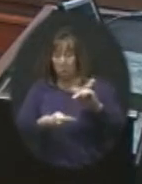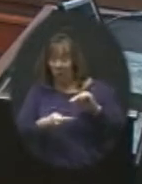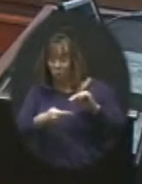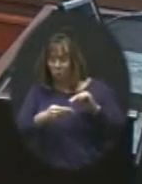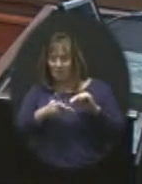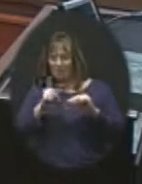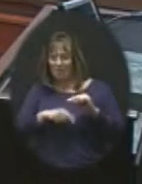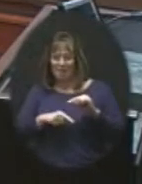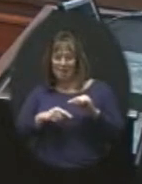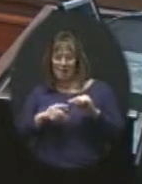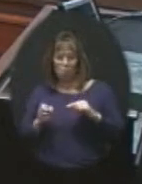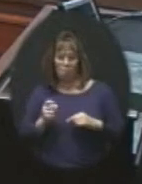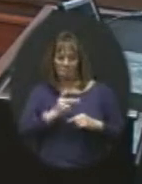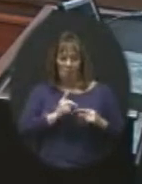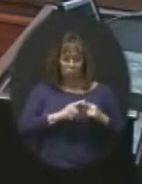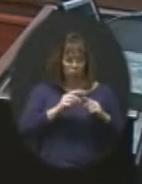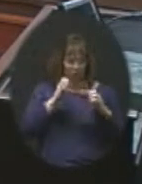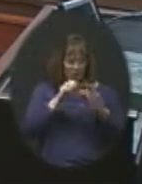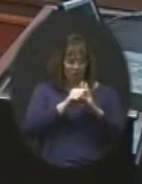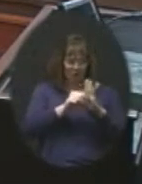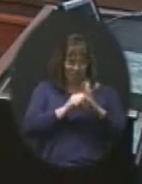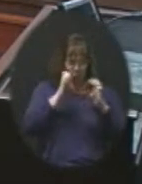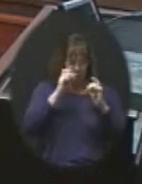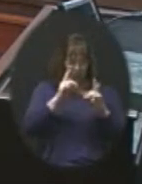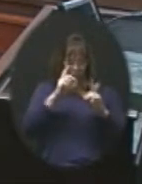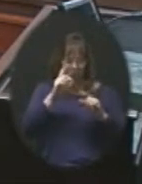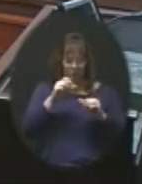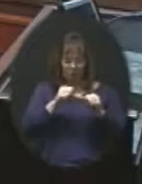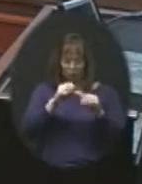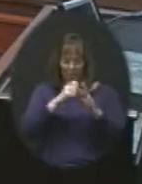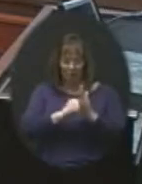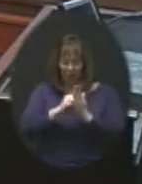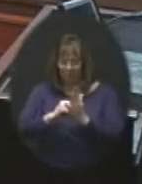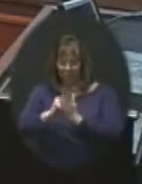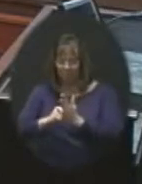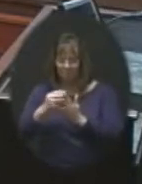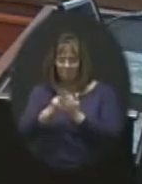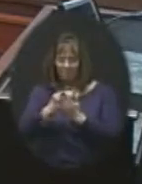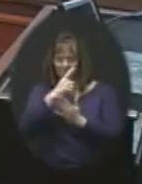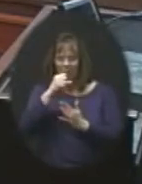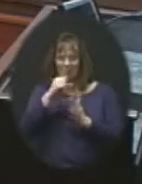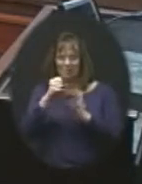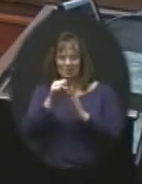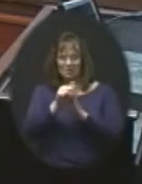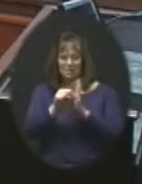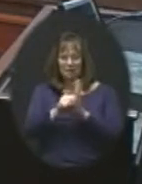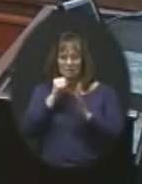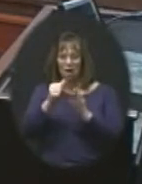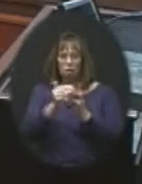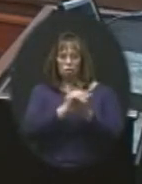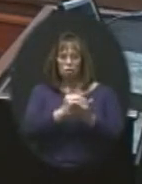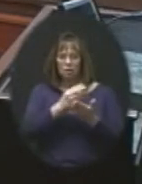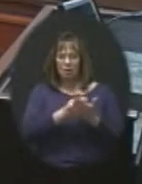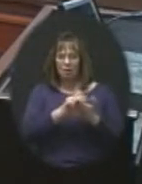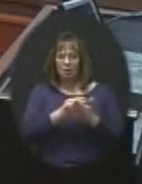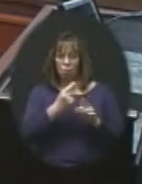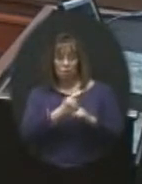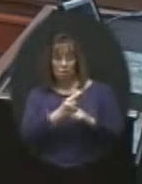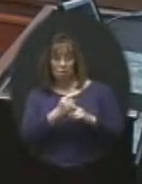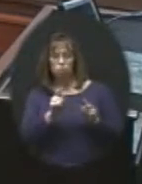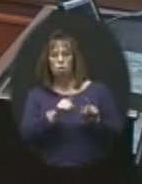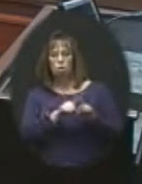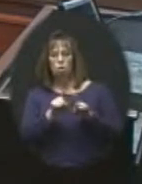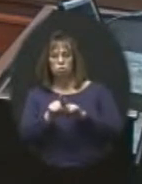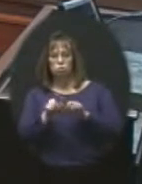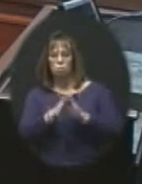can't come back to the state to education and keep taking money away from us just because we're not, the state's not earning that revenue. It also, it's broad